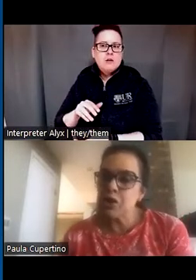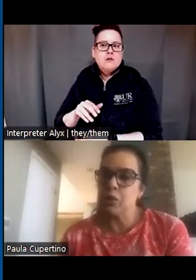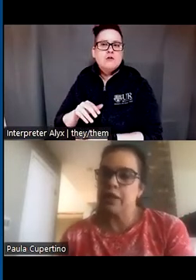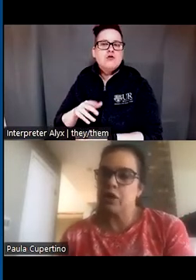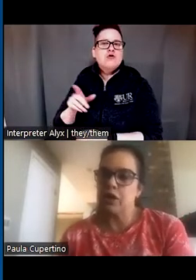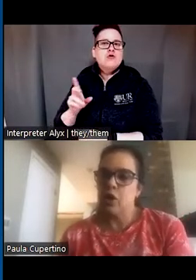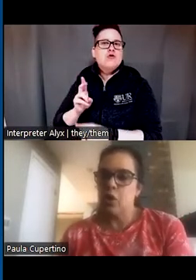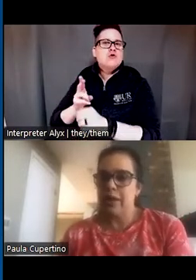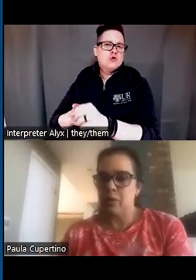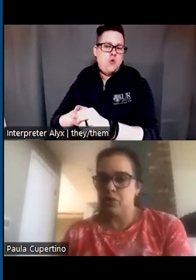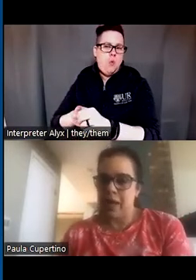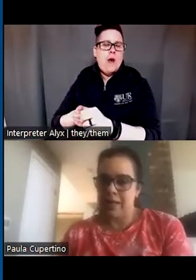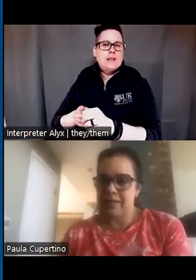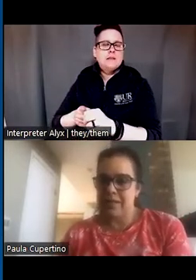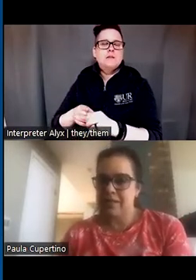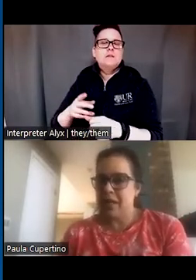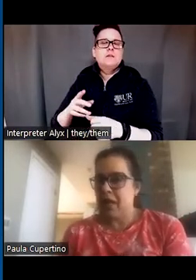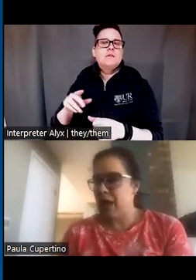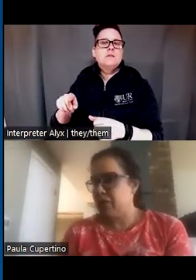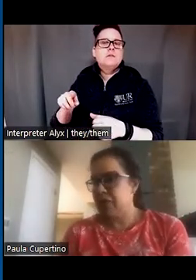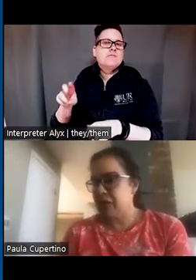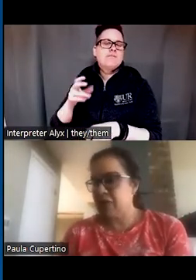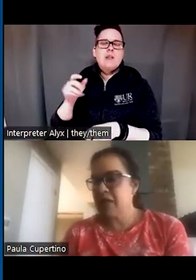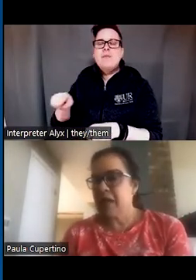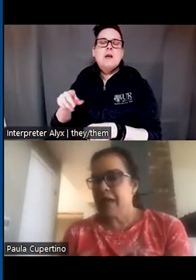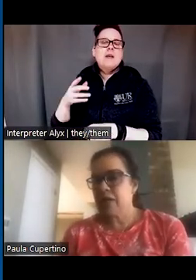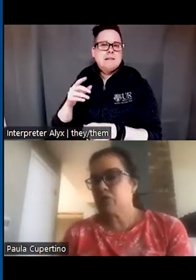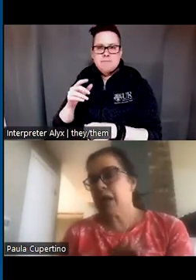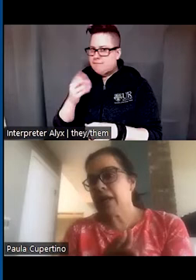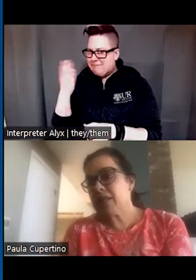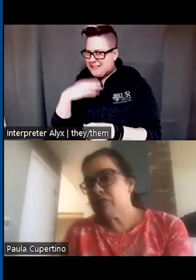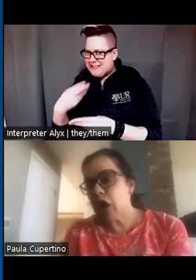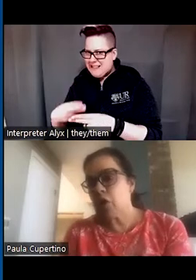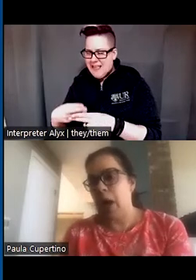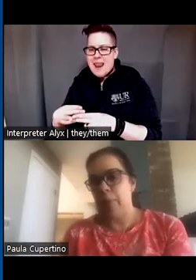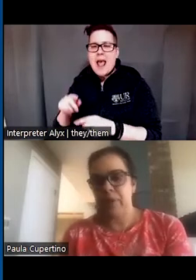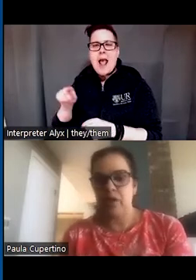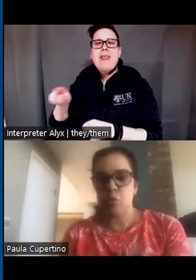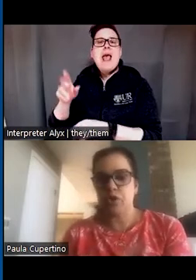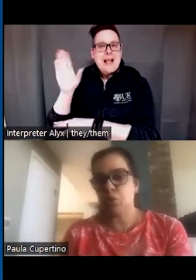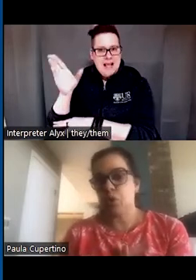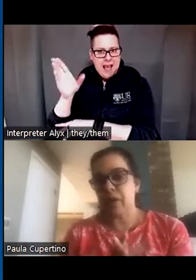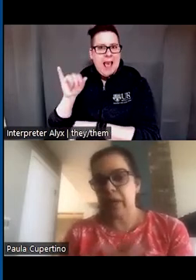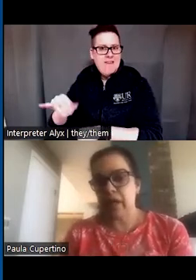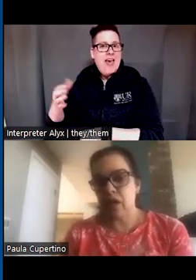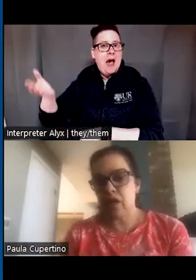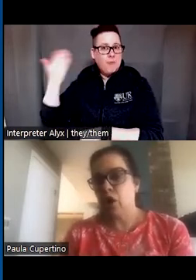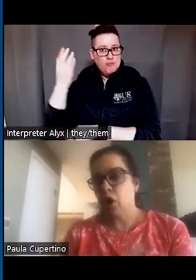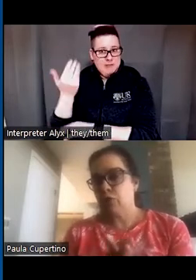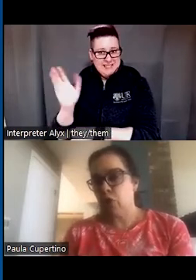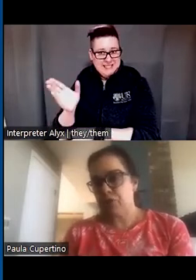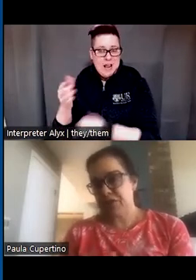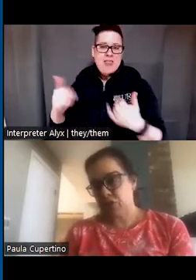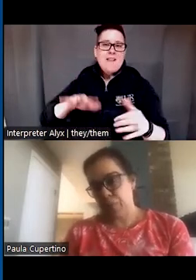national leader on language access, have given. And today is a follow-up in which we're going to hear